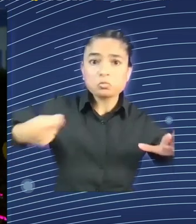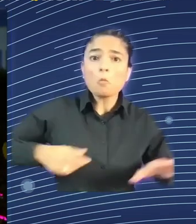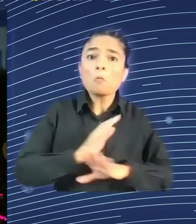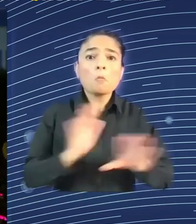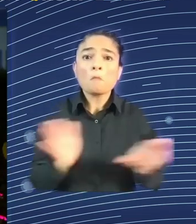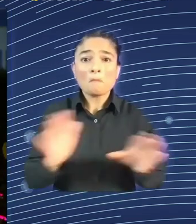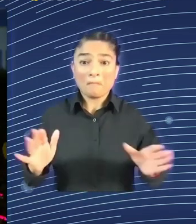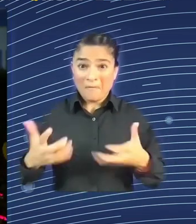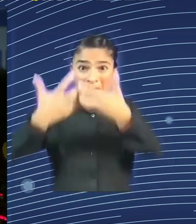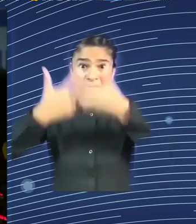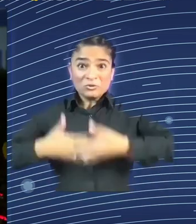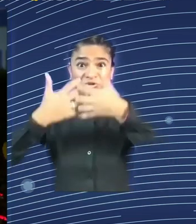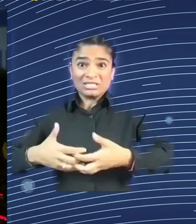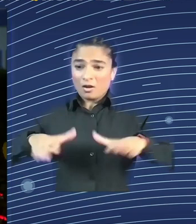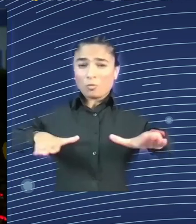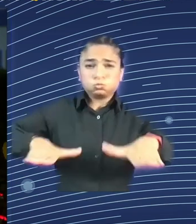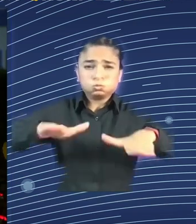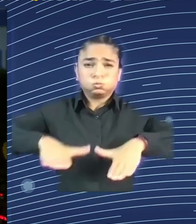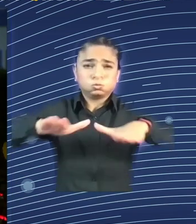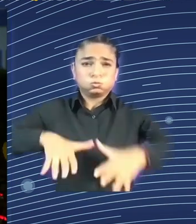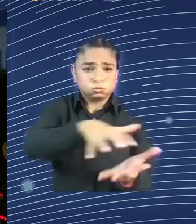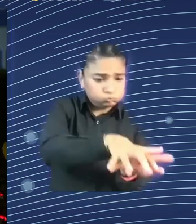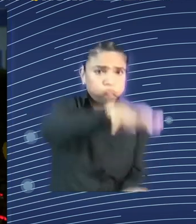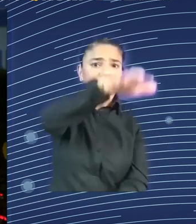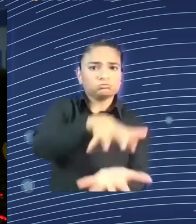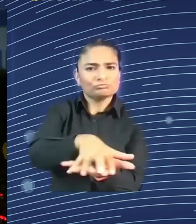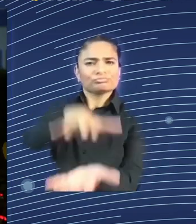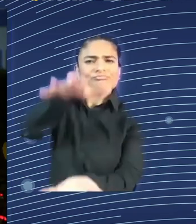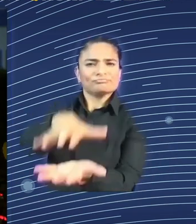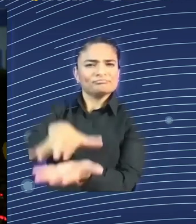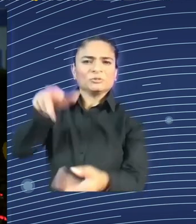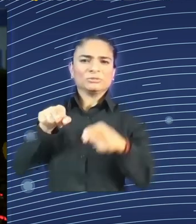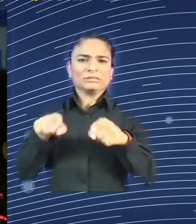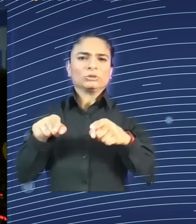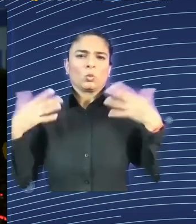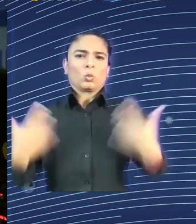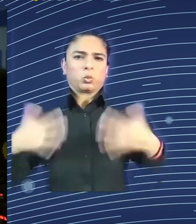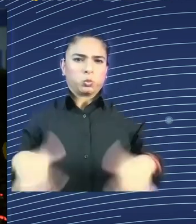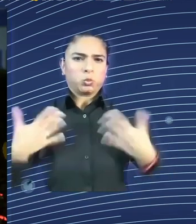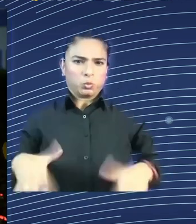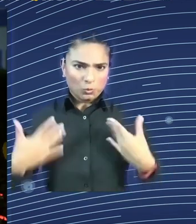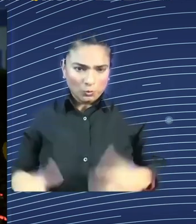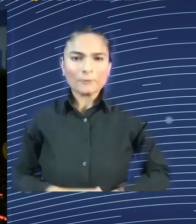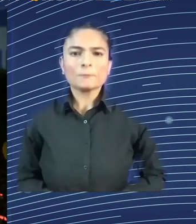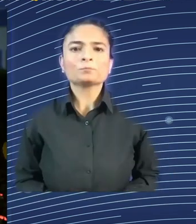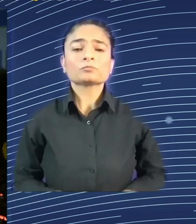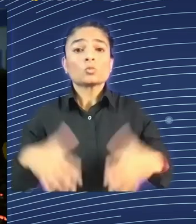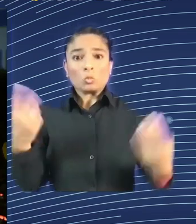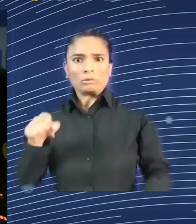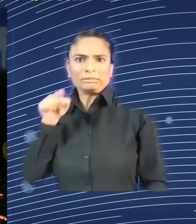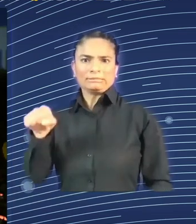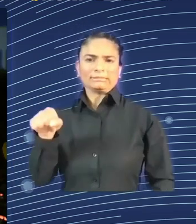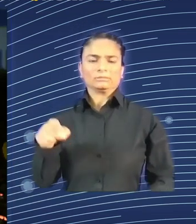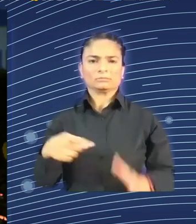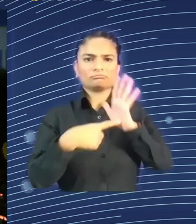Robert Gordon, some quite well-known work on rates of economic growth, he claimed that